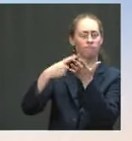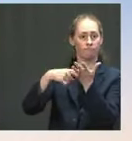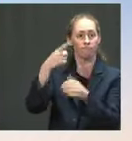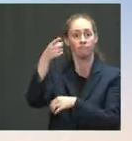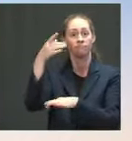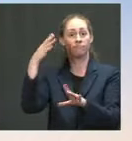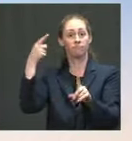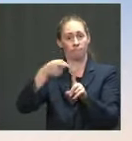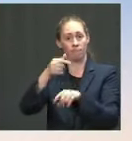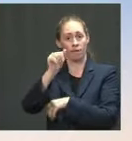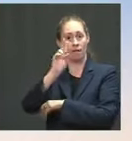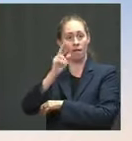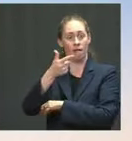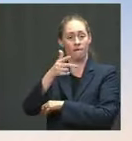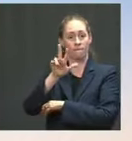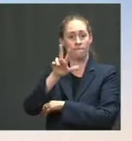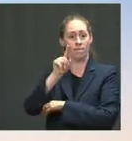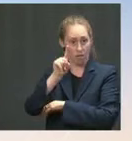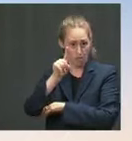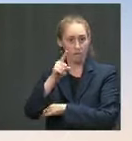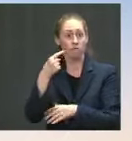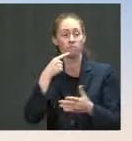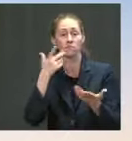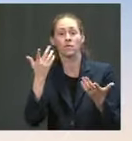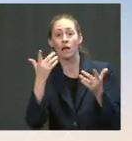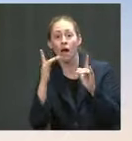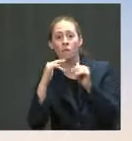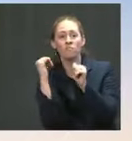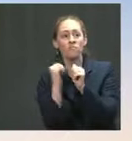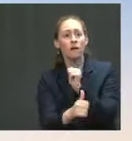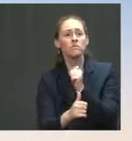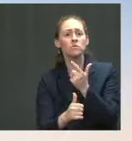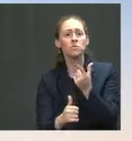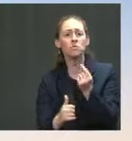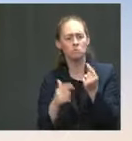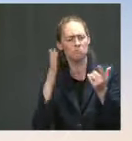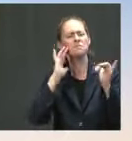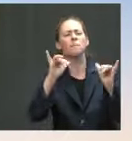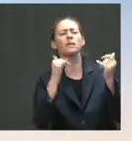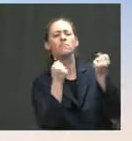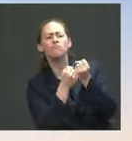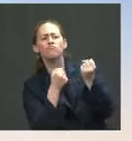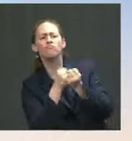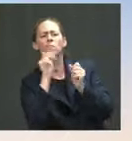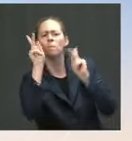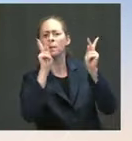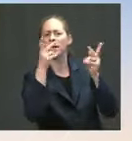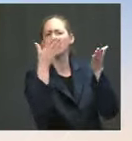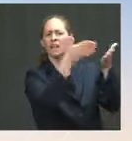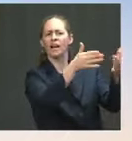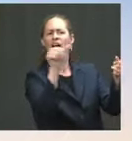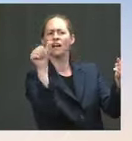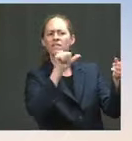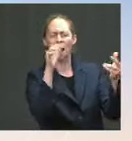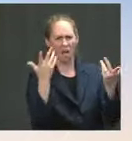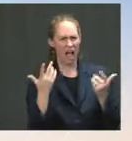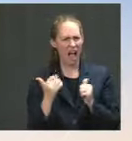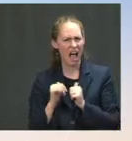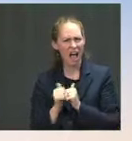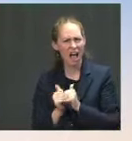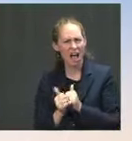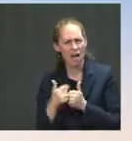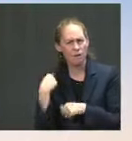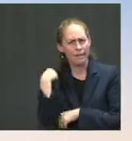to helping Americans and Afghans who are still in the country, eligible to get out, to get out safely. How do you do that if the military